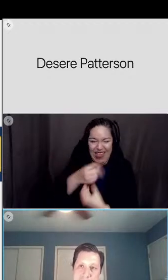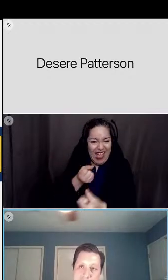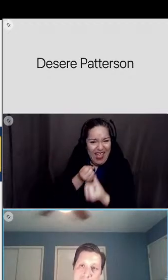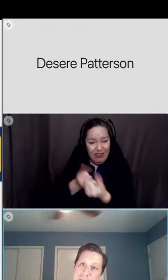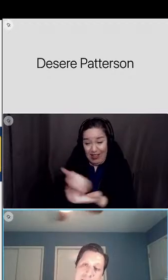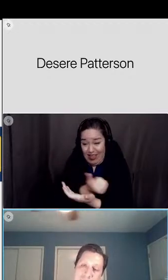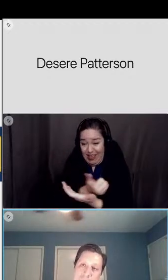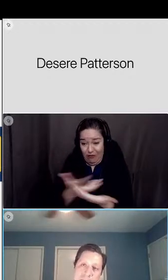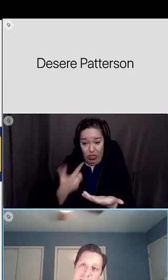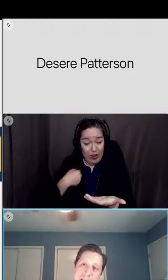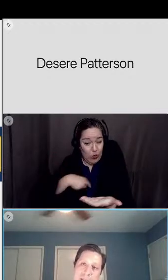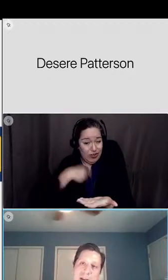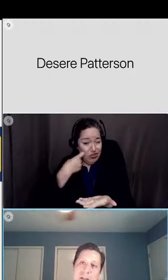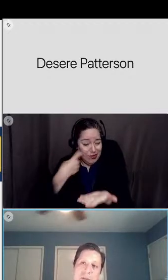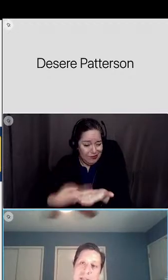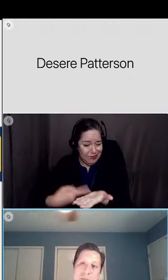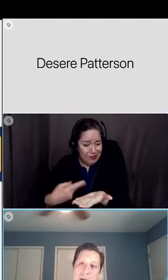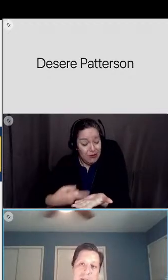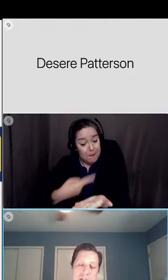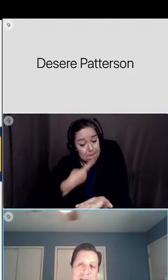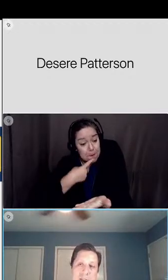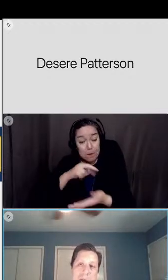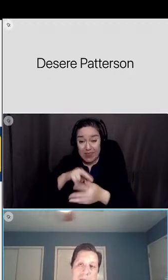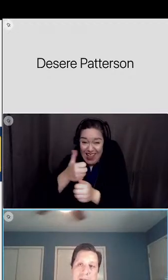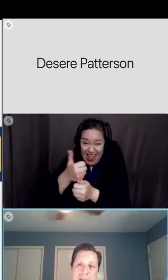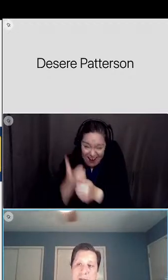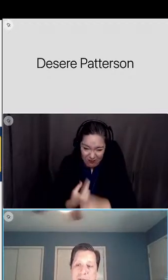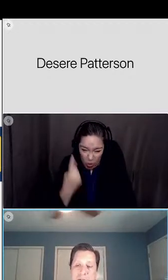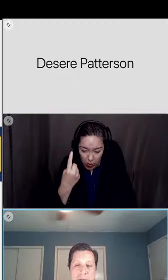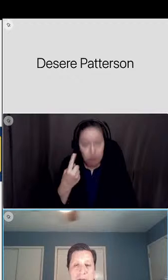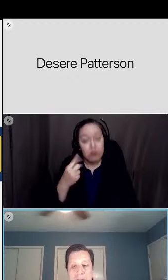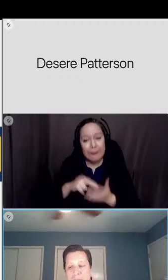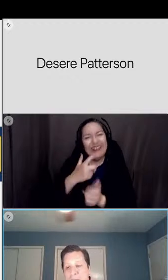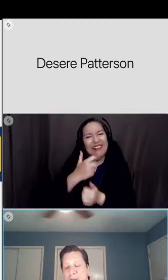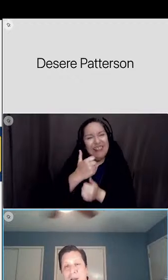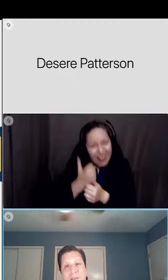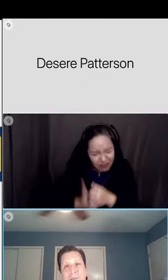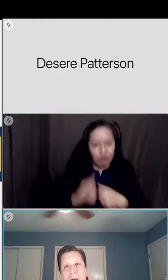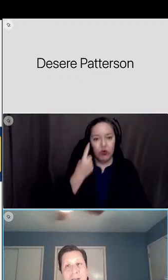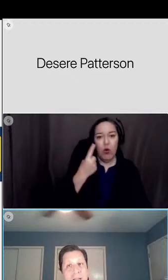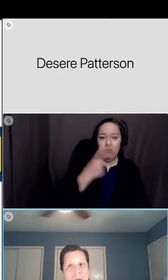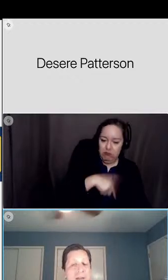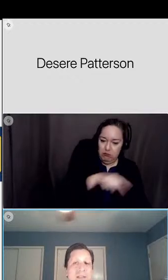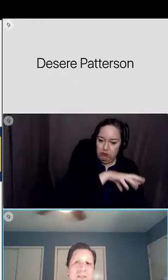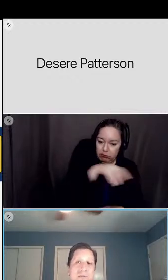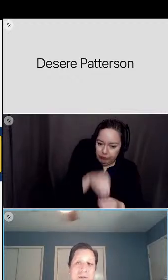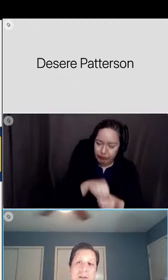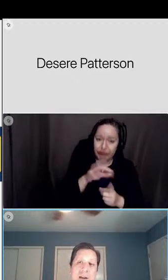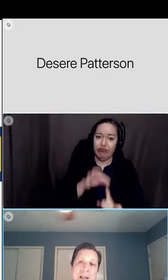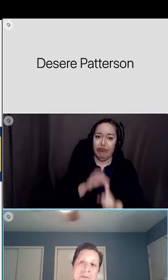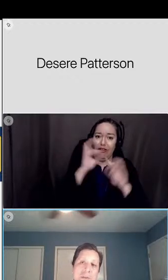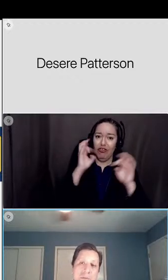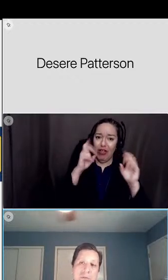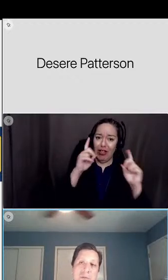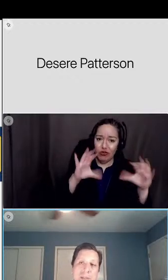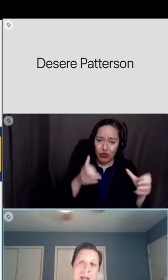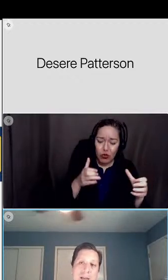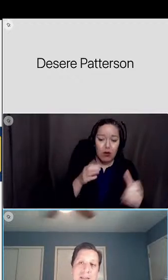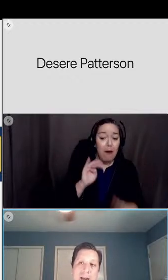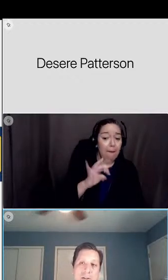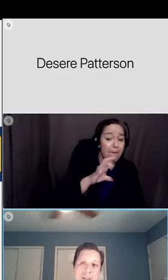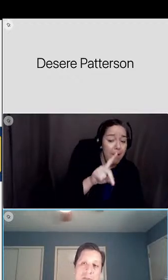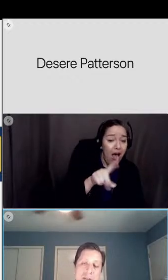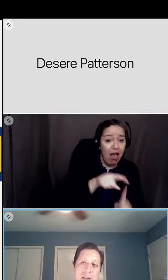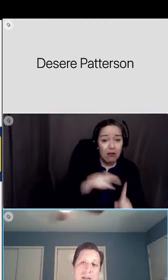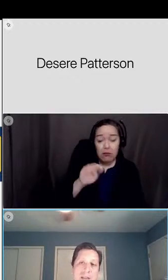if it truly means everybody it means everybody and that includes that special education population population that we serve mild to mod and mod to severe and i don't want folks